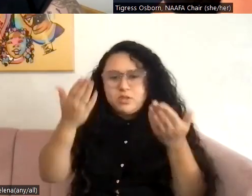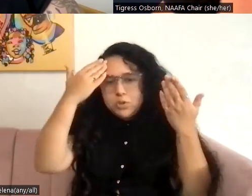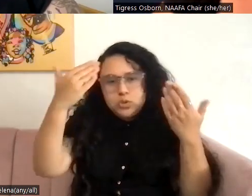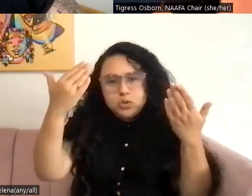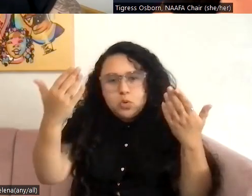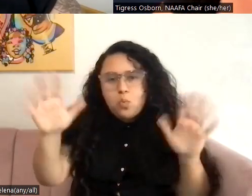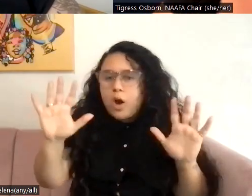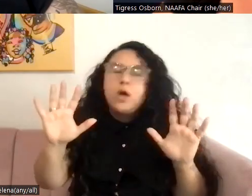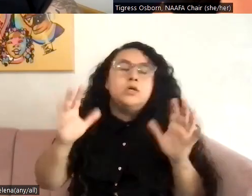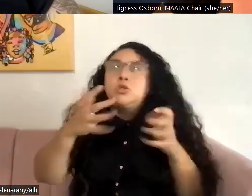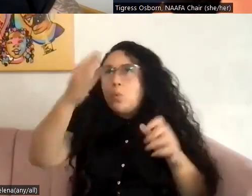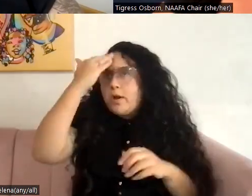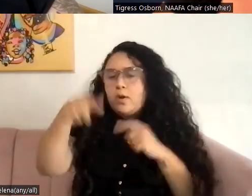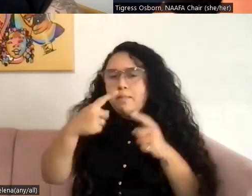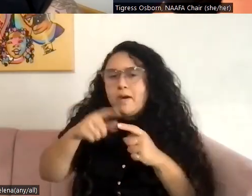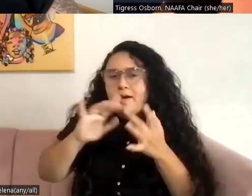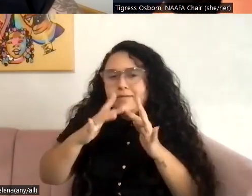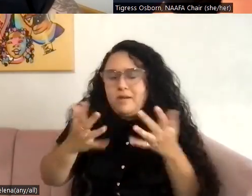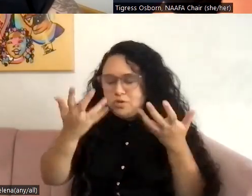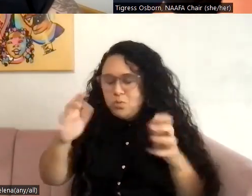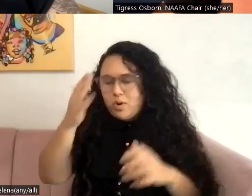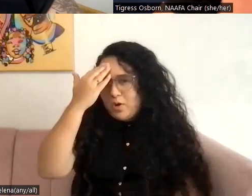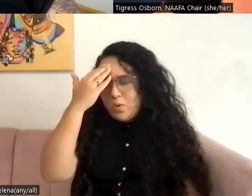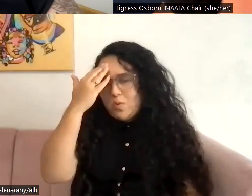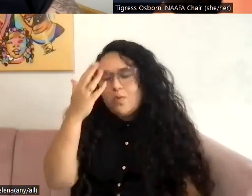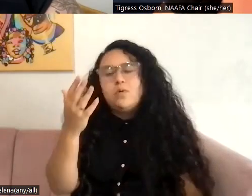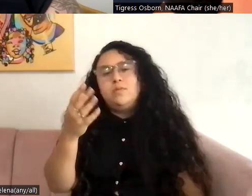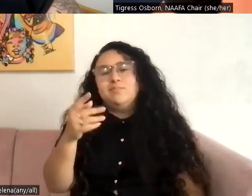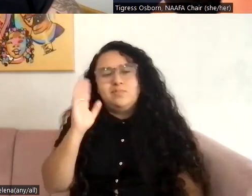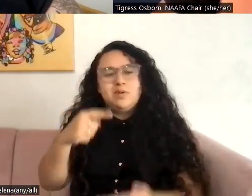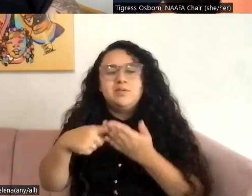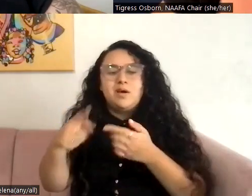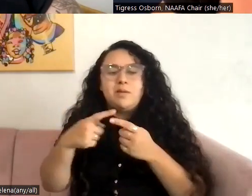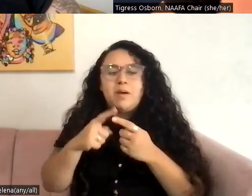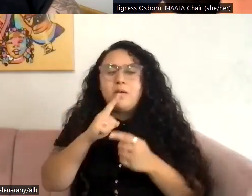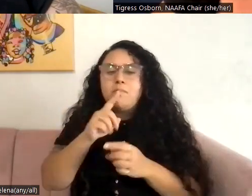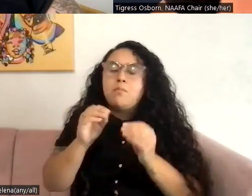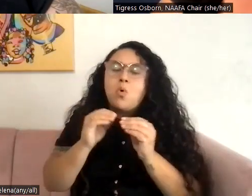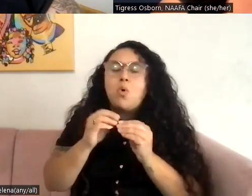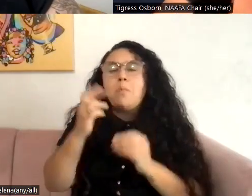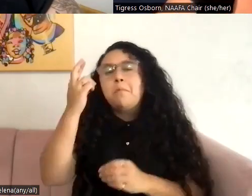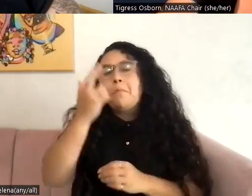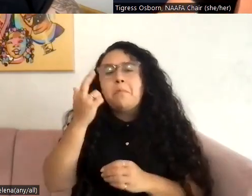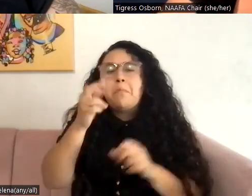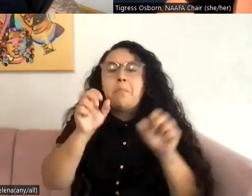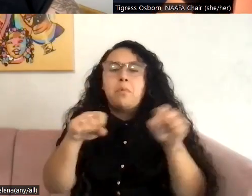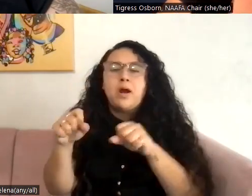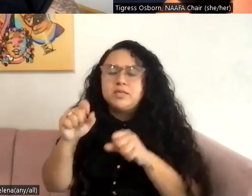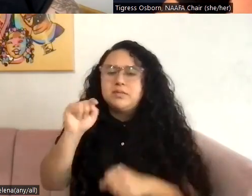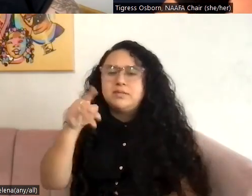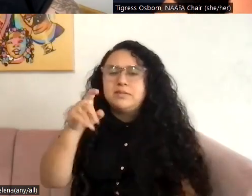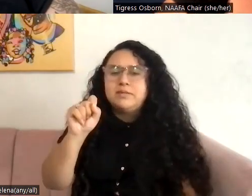right? So you're going to talk about some of those things in just a little bit, some of those practical tips. Um, before you do that, I just want to, um,